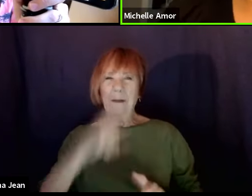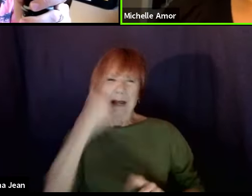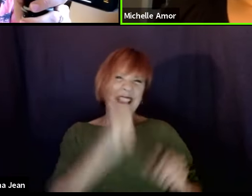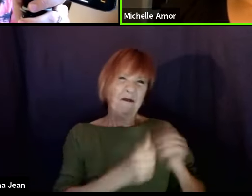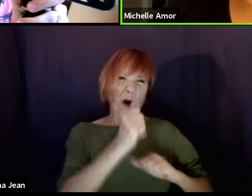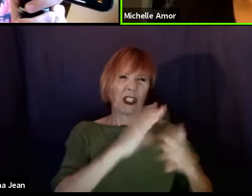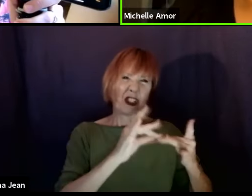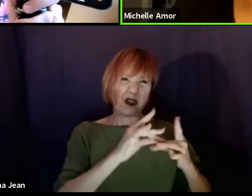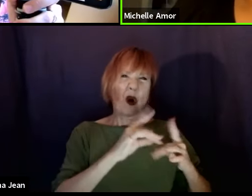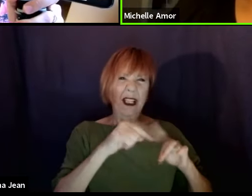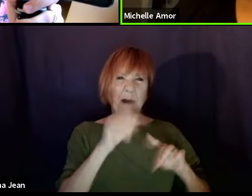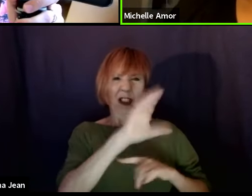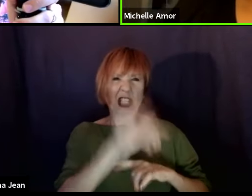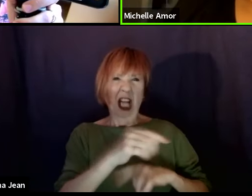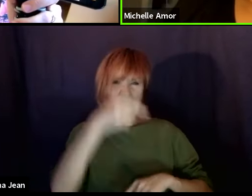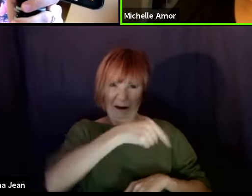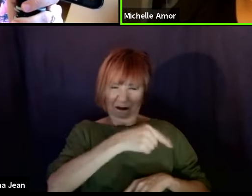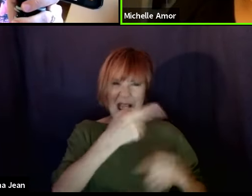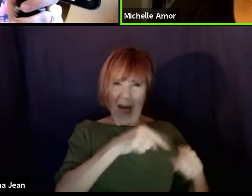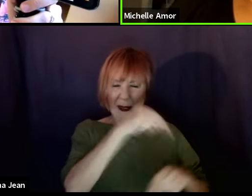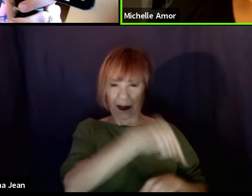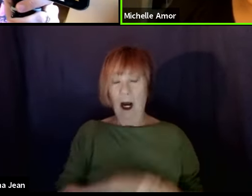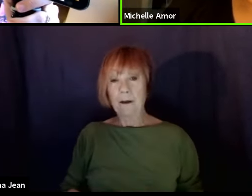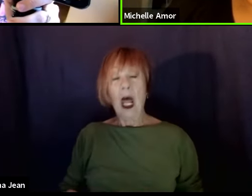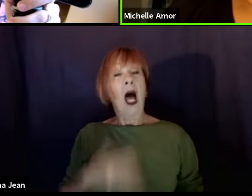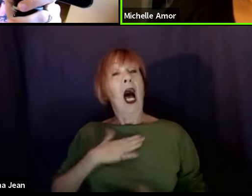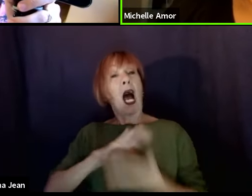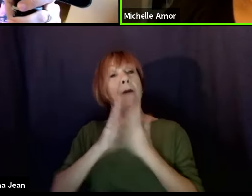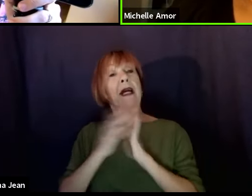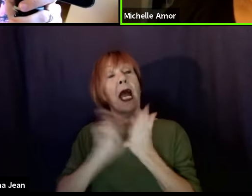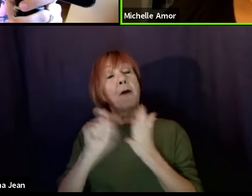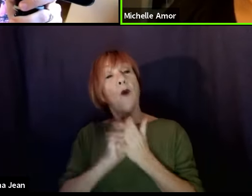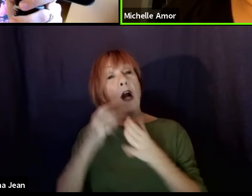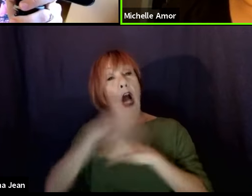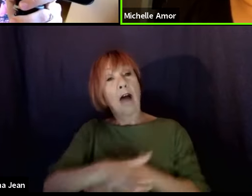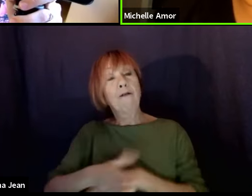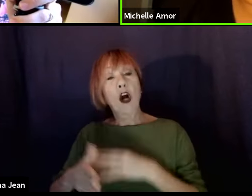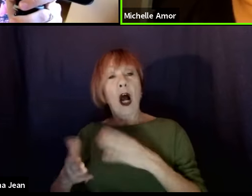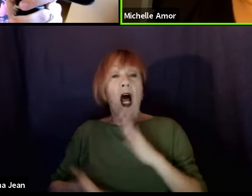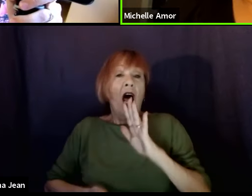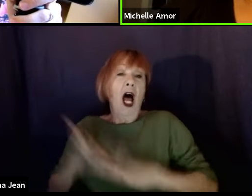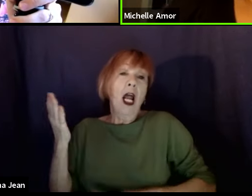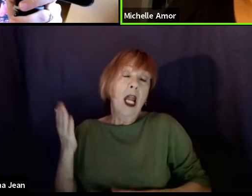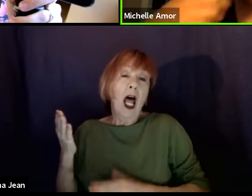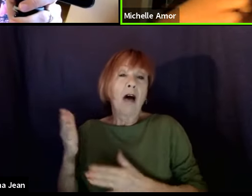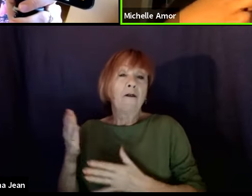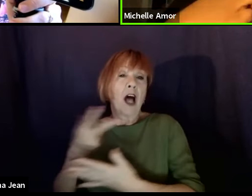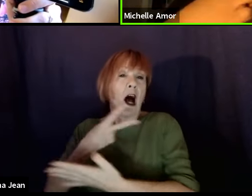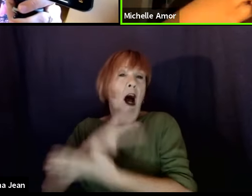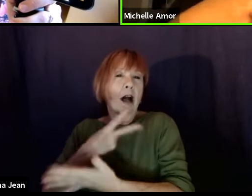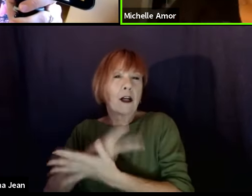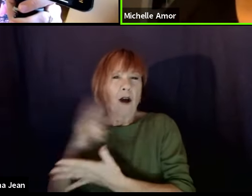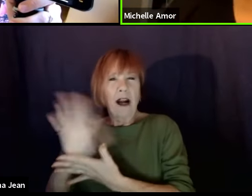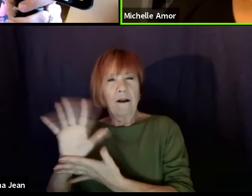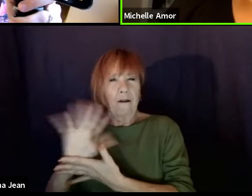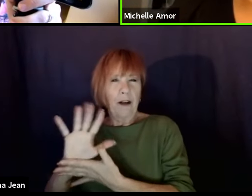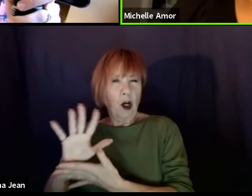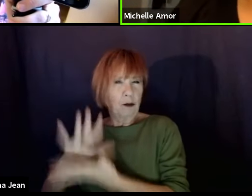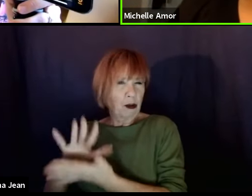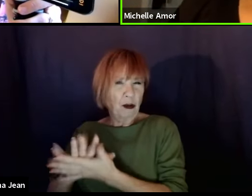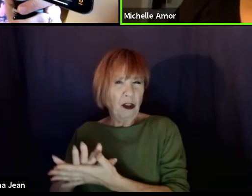I became a writer after I left undergraduate film school because I couldn't find any material that really spoke to me.